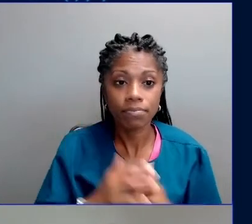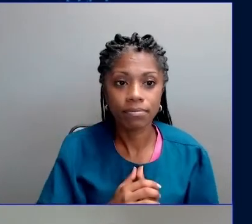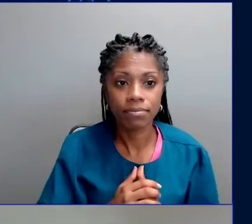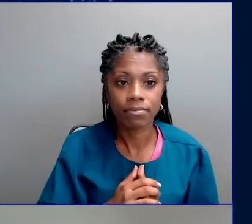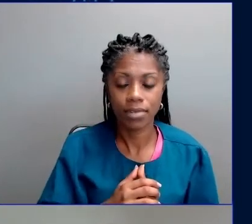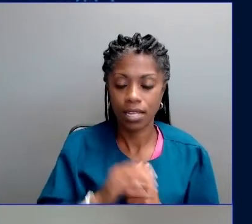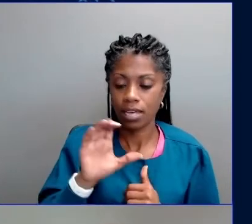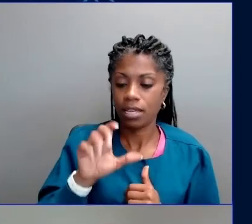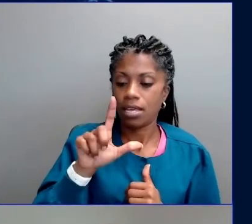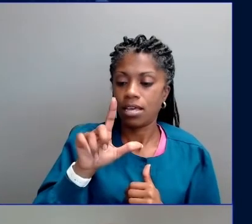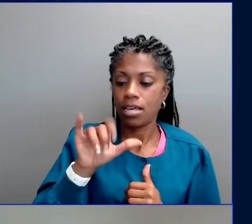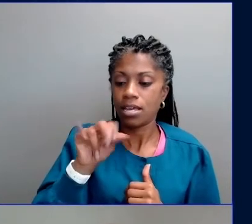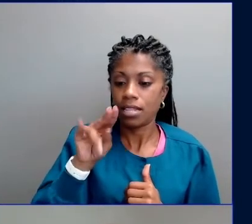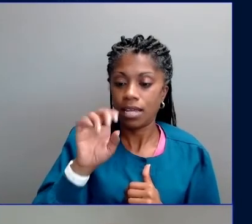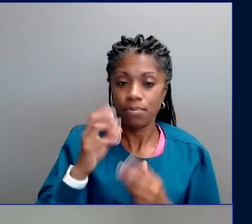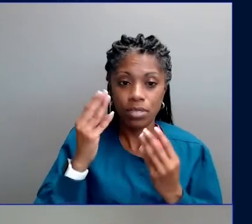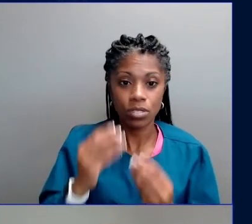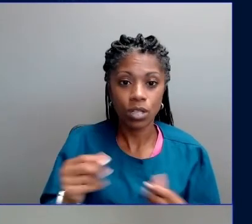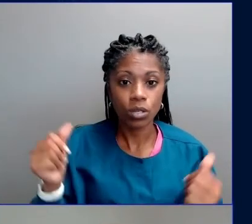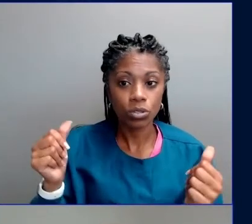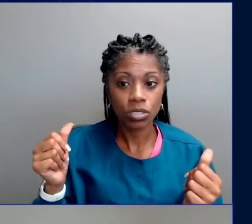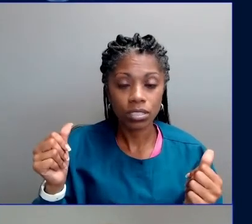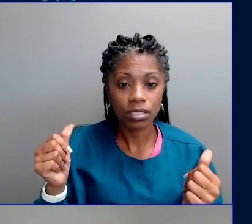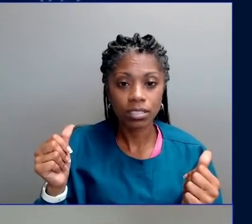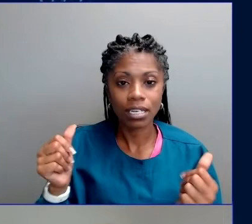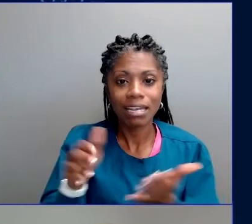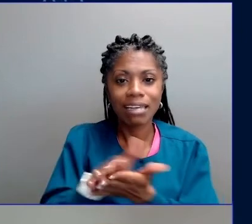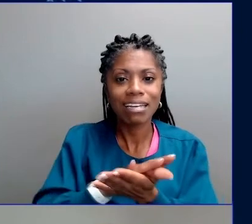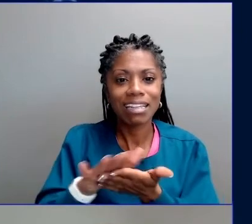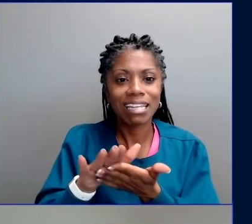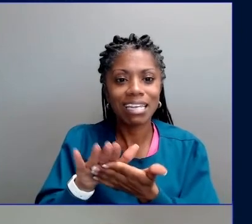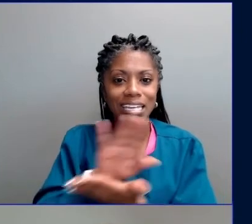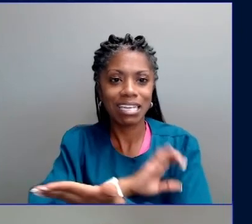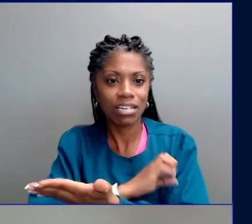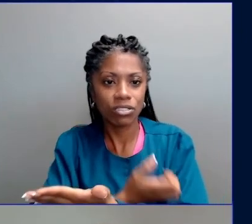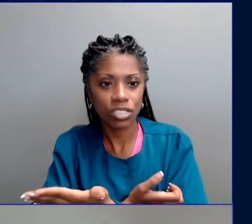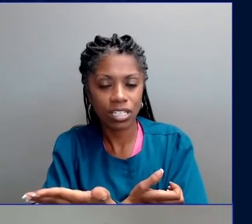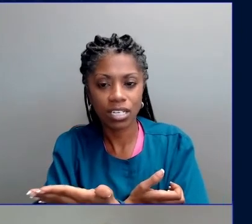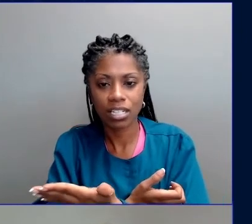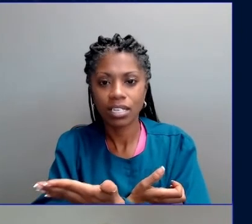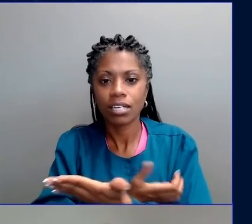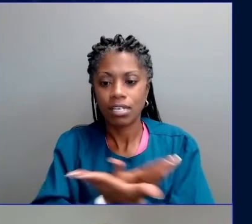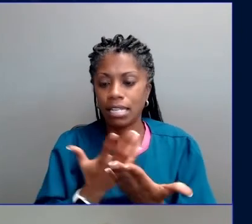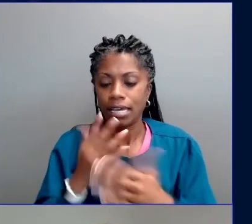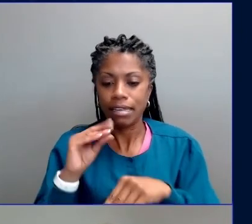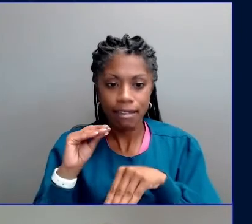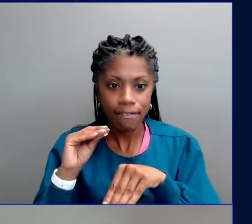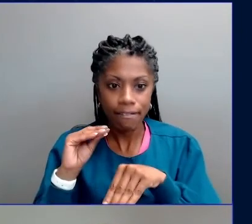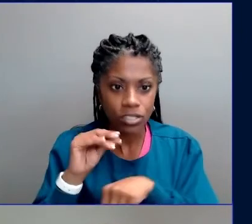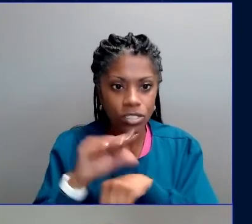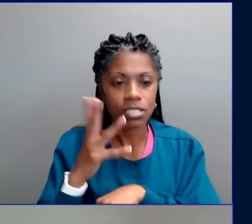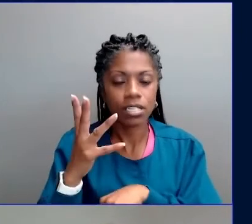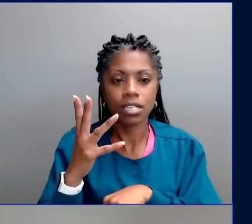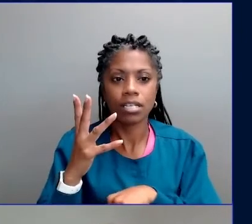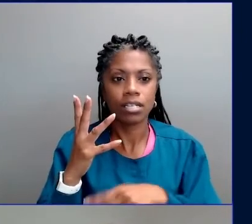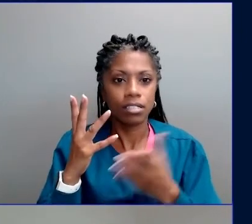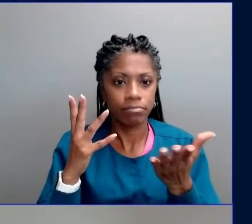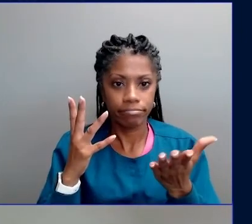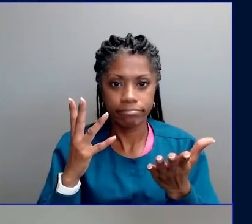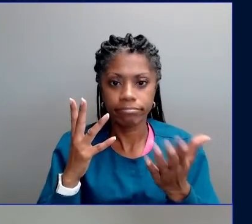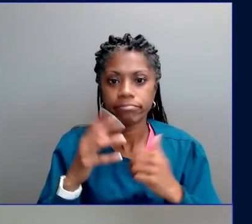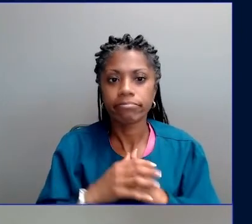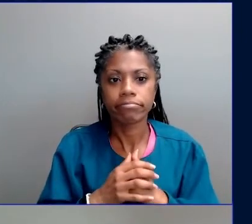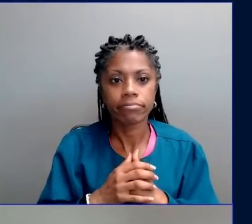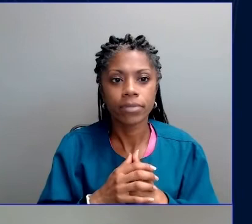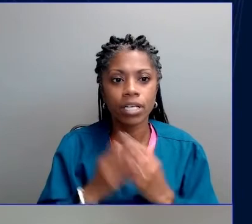carbon from going into the atmosphere, clean energy, efficiency, zero-carbon fuels. Climate solutions